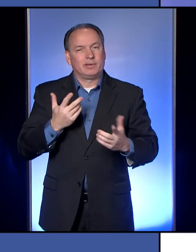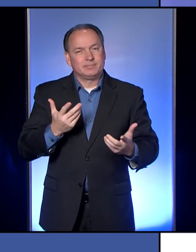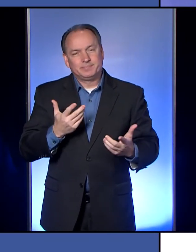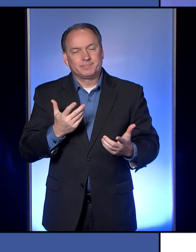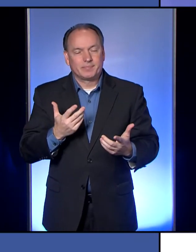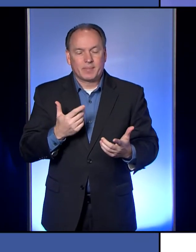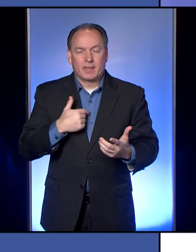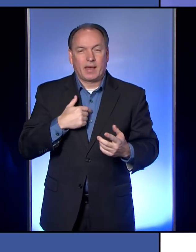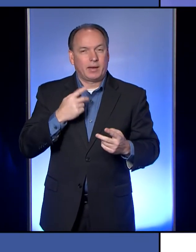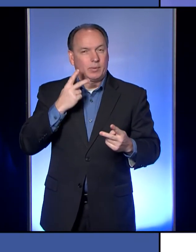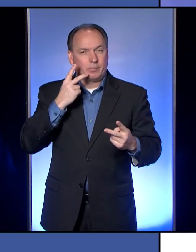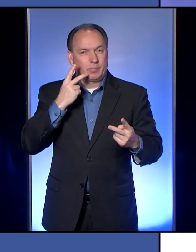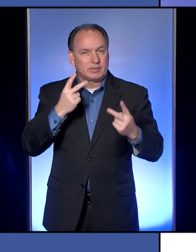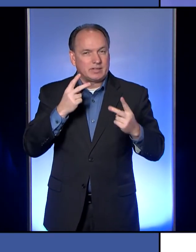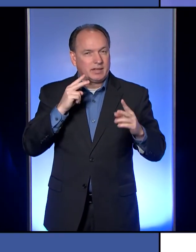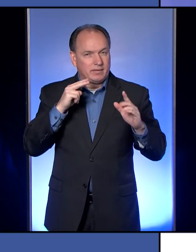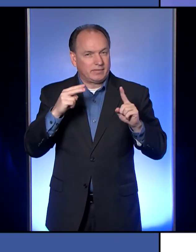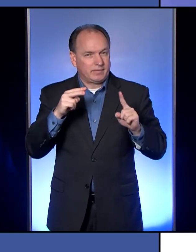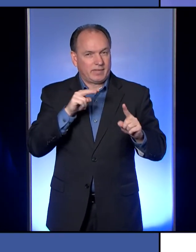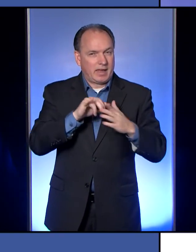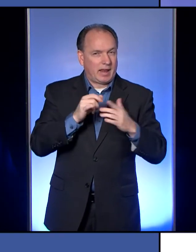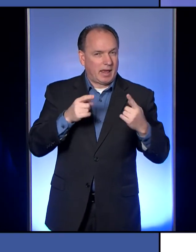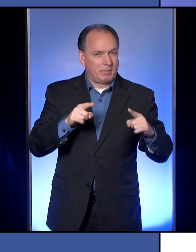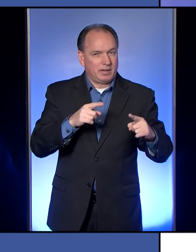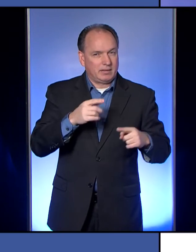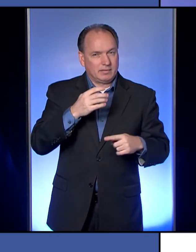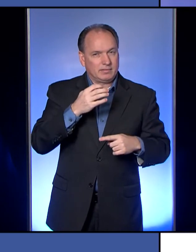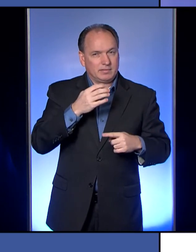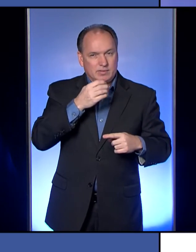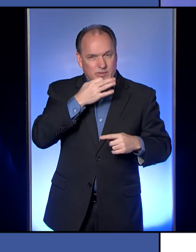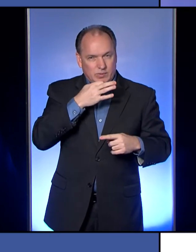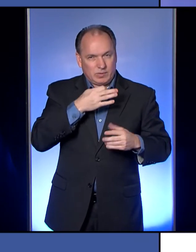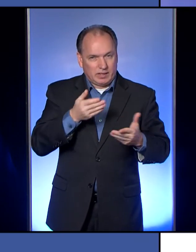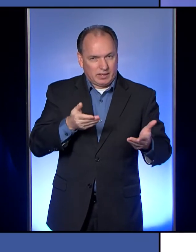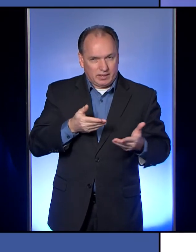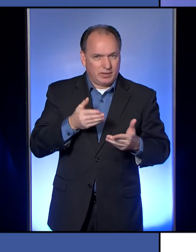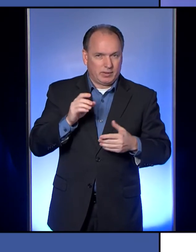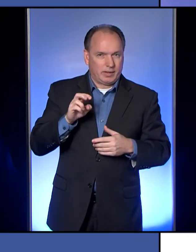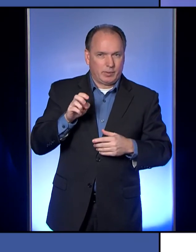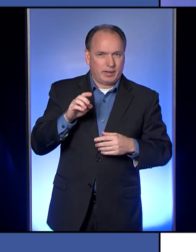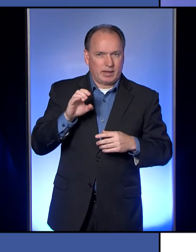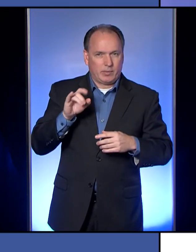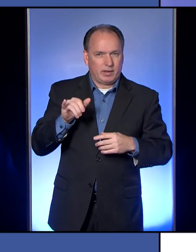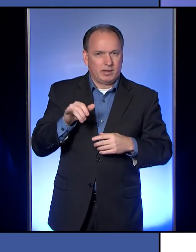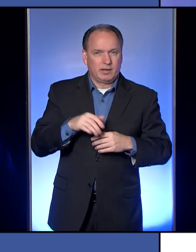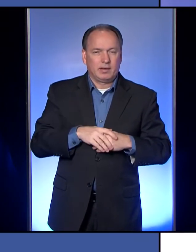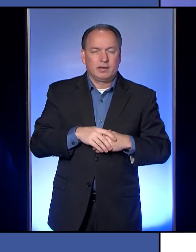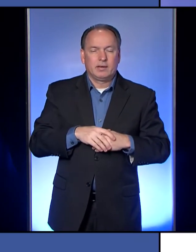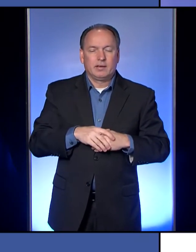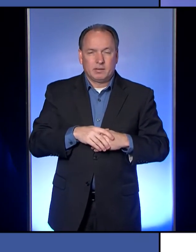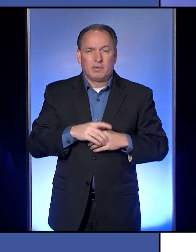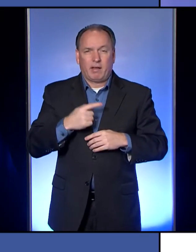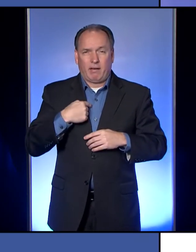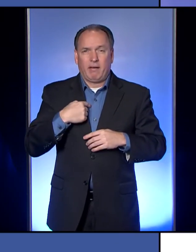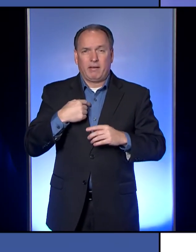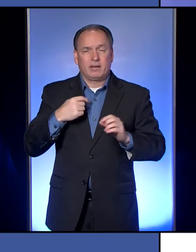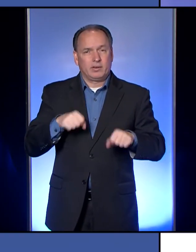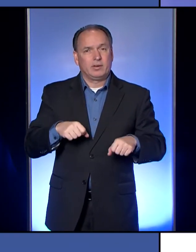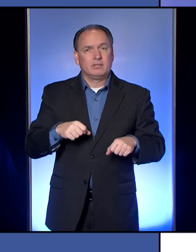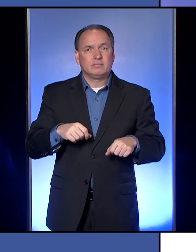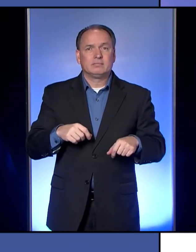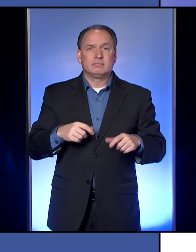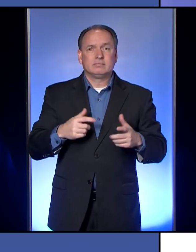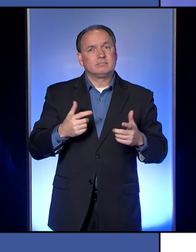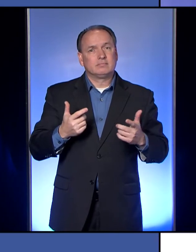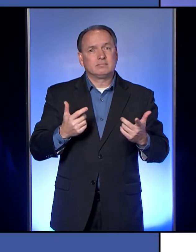I don't foresee this happening anytime in the near future in Erie County, but again, I could go for a test today